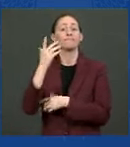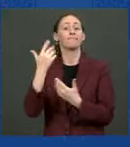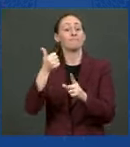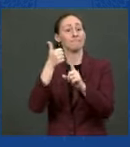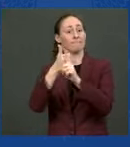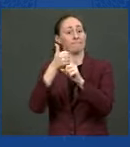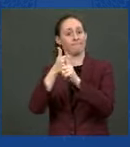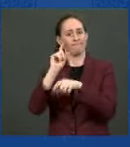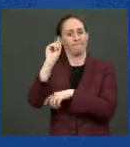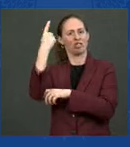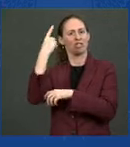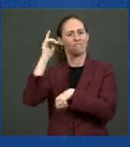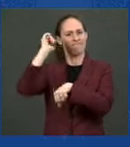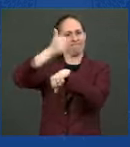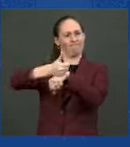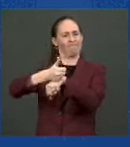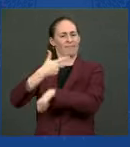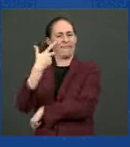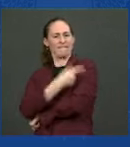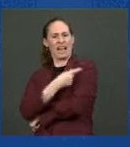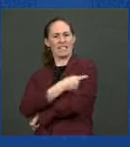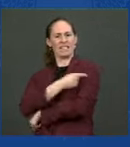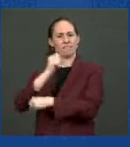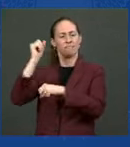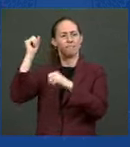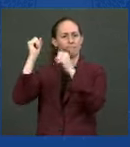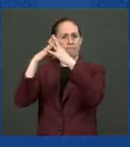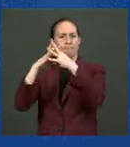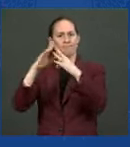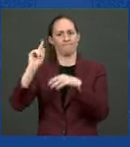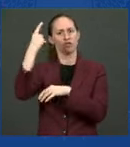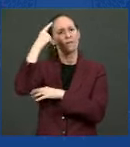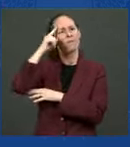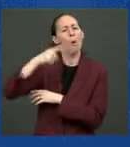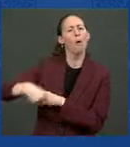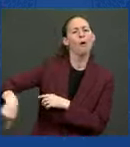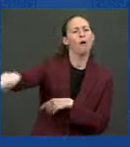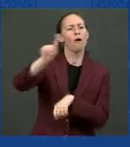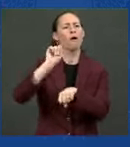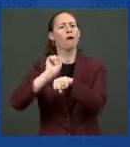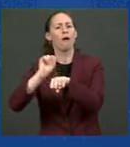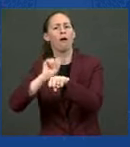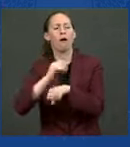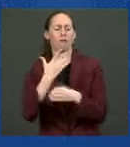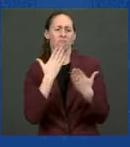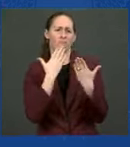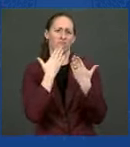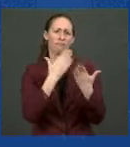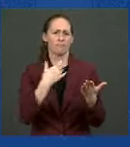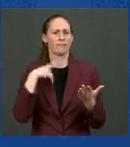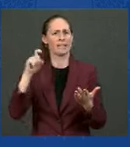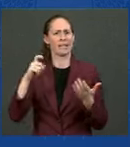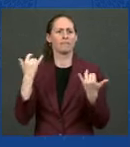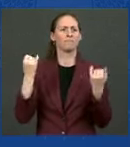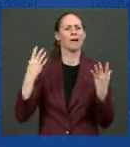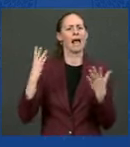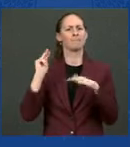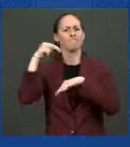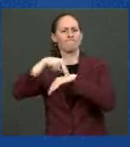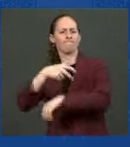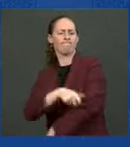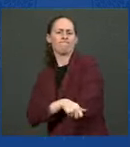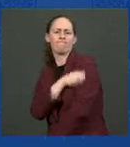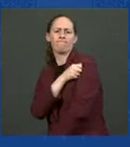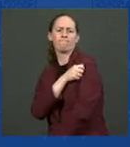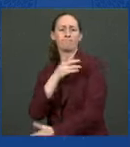for organized labor in the country. But we have to roll up our sleeves and do more. It is senseless that every single day there are